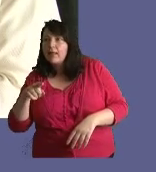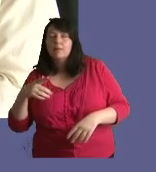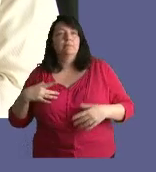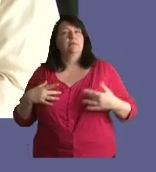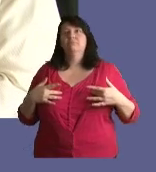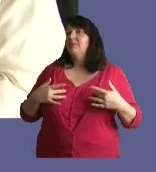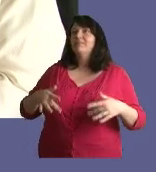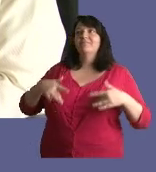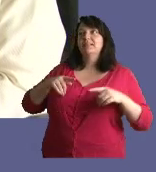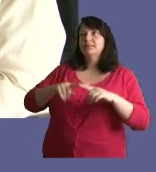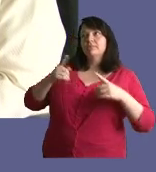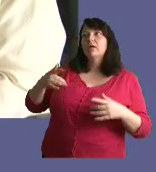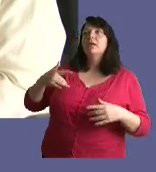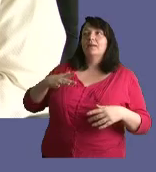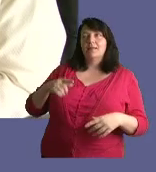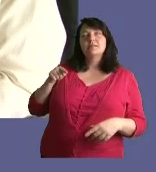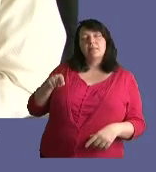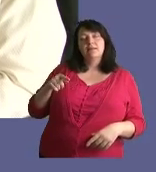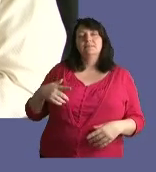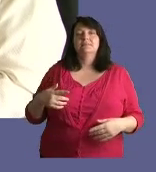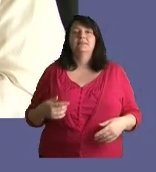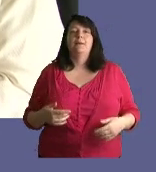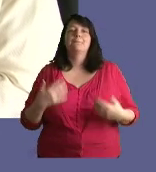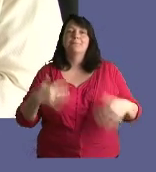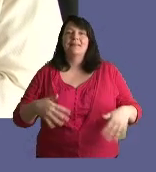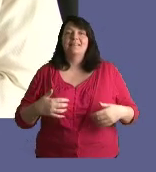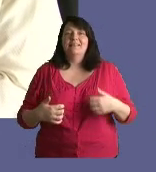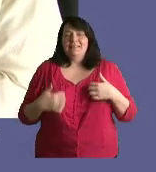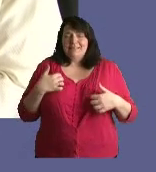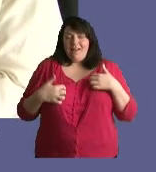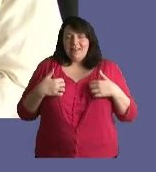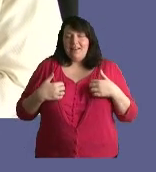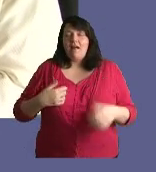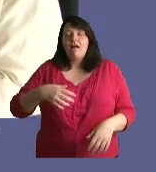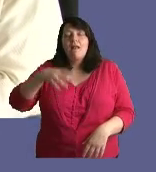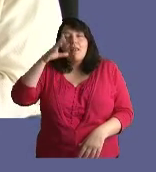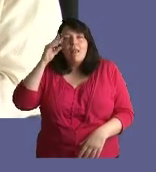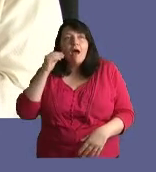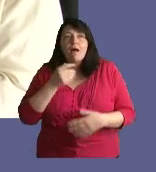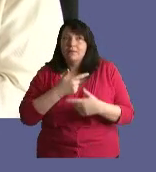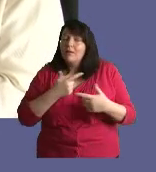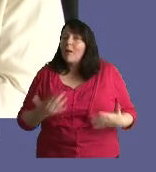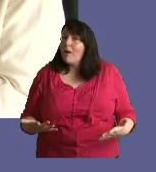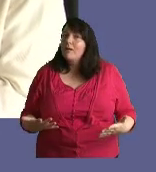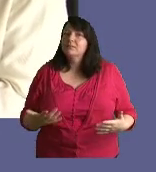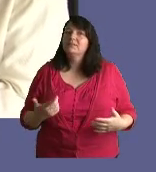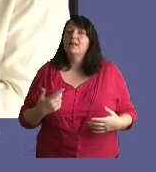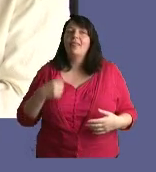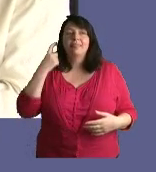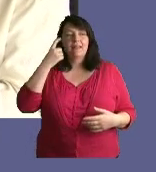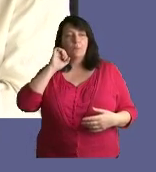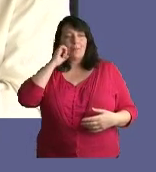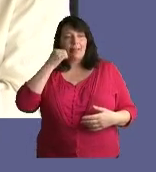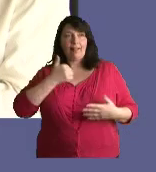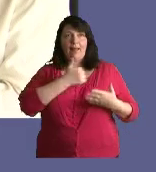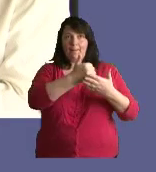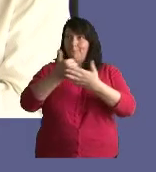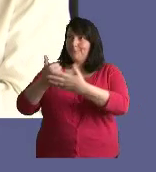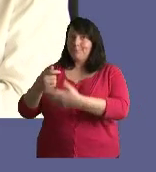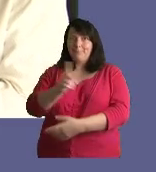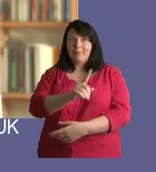it's been quite exciting I've learned a lot and I think it's going to help people